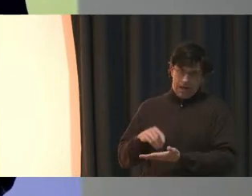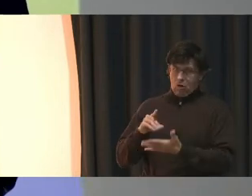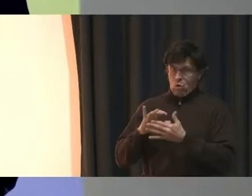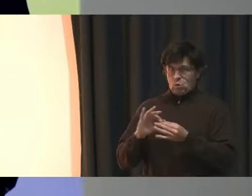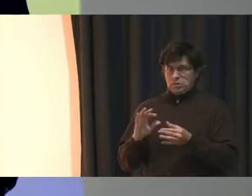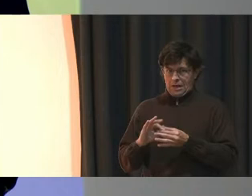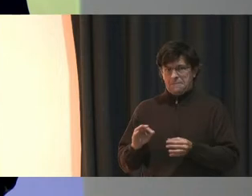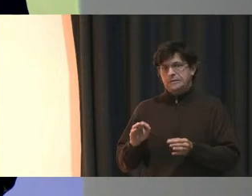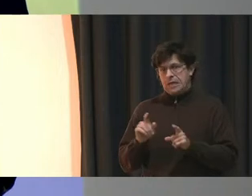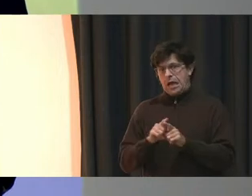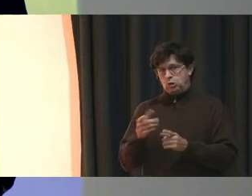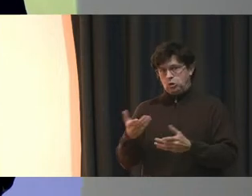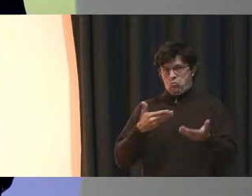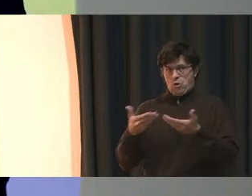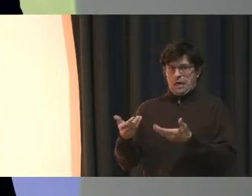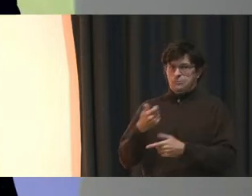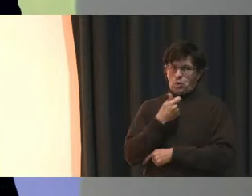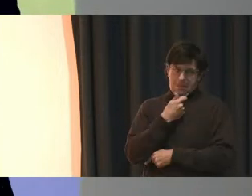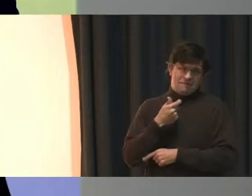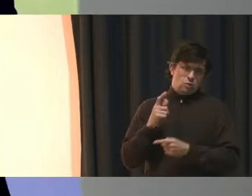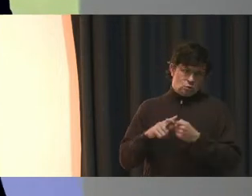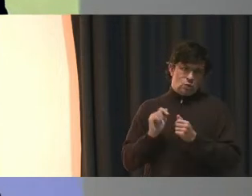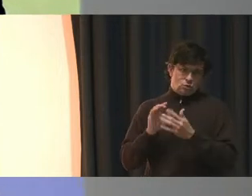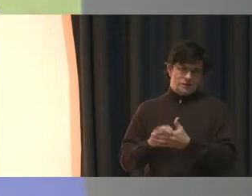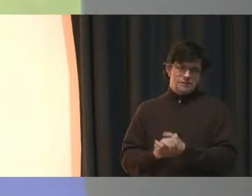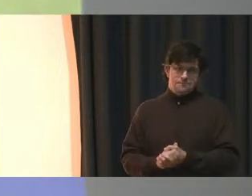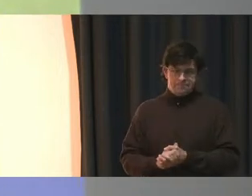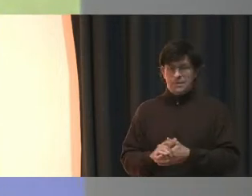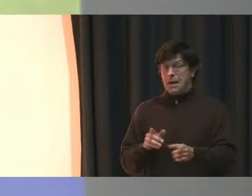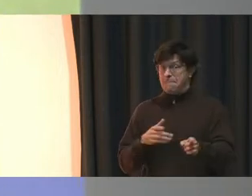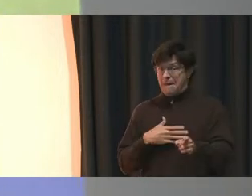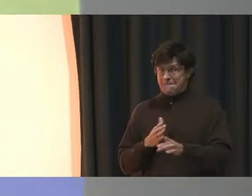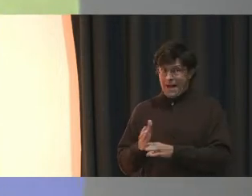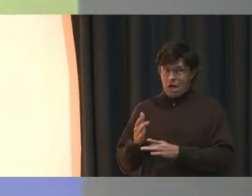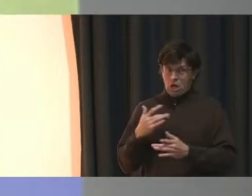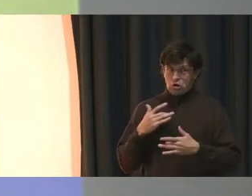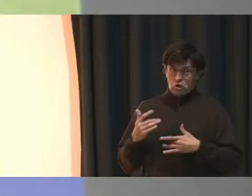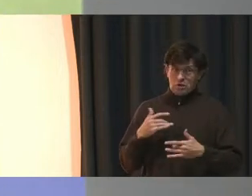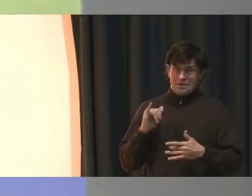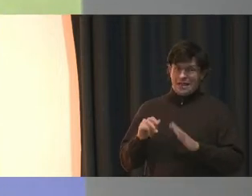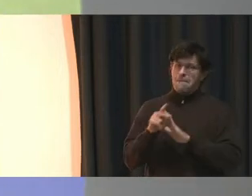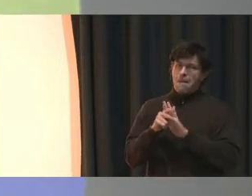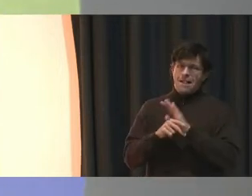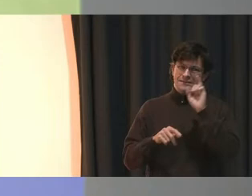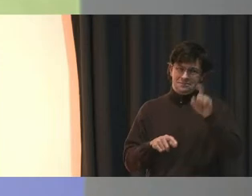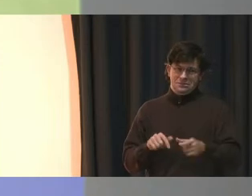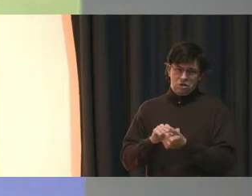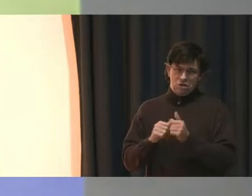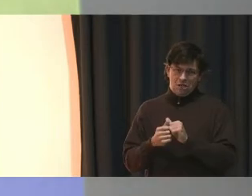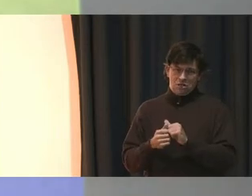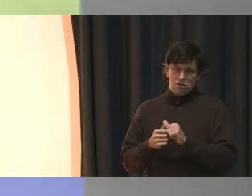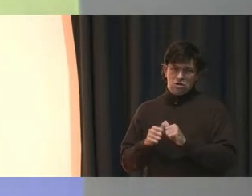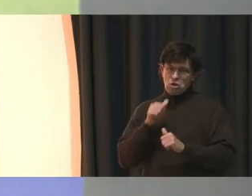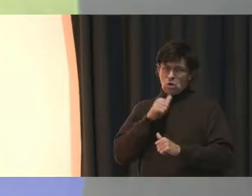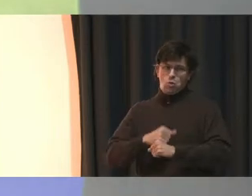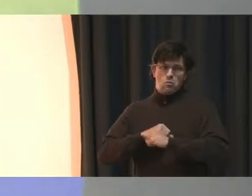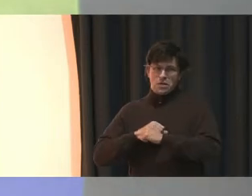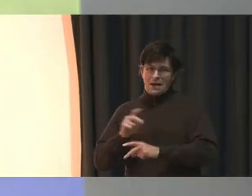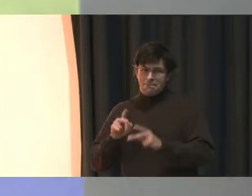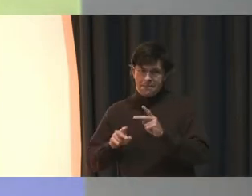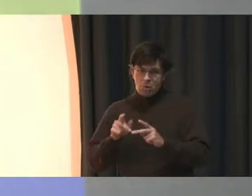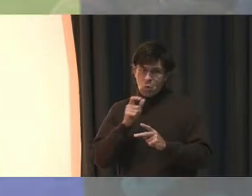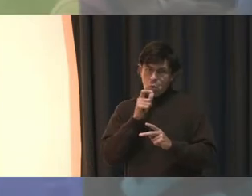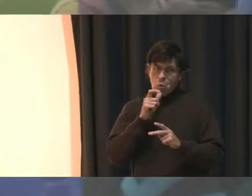as you're bringing them to the table so that we can address them. My main concern is that the policies have to be changed, not to protect the people that